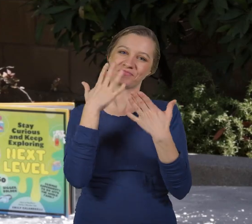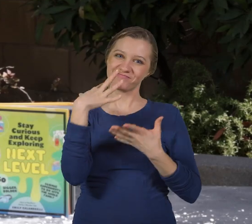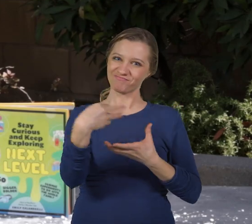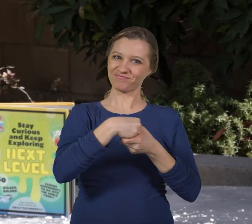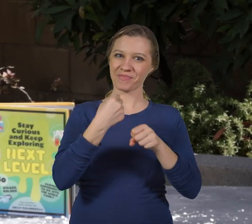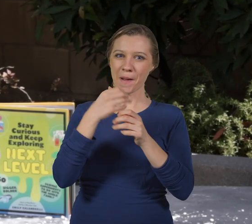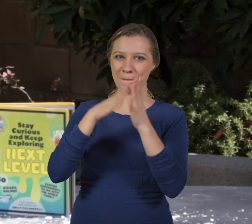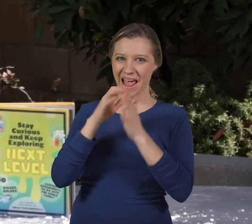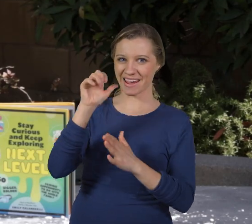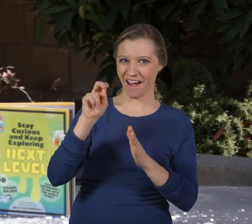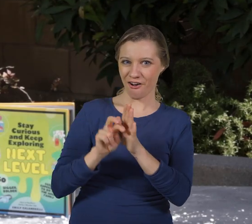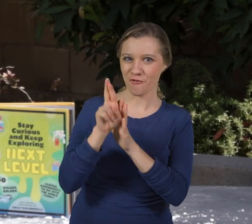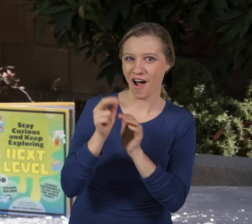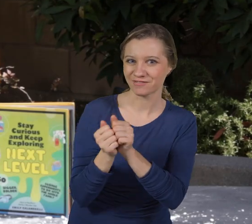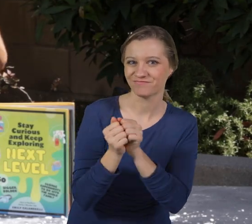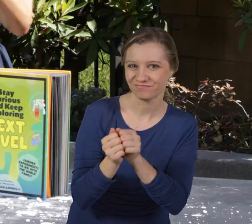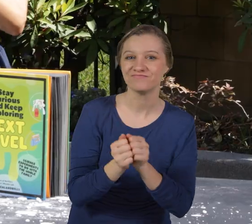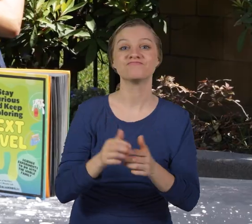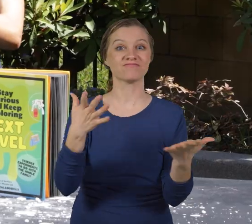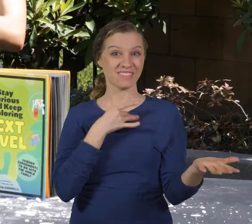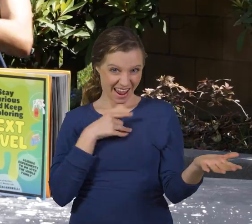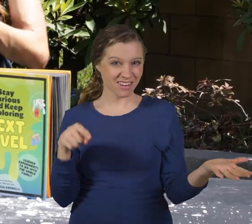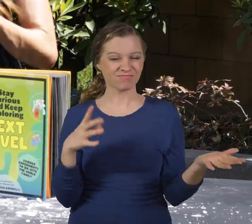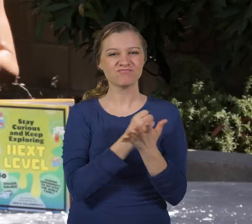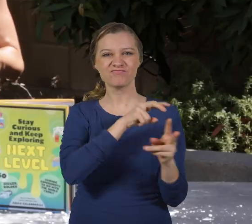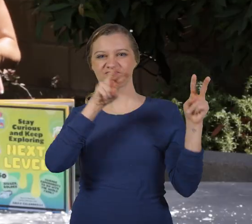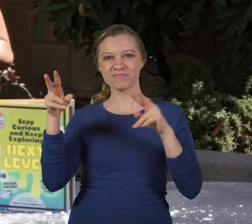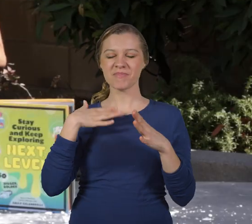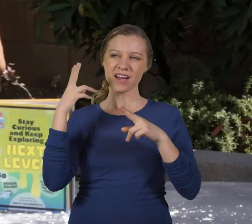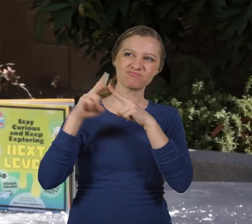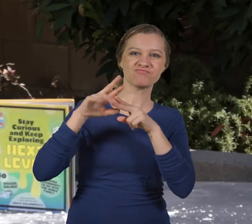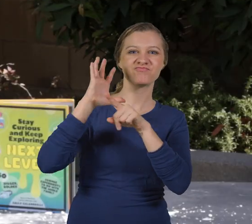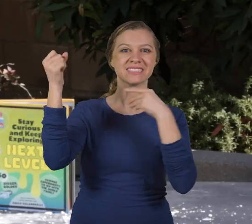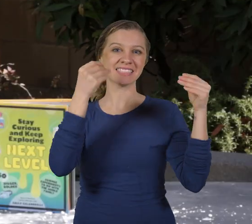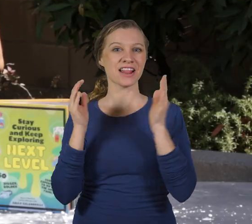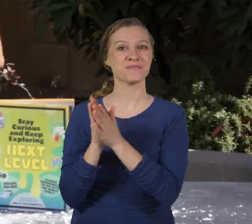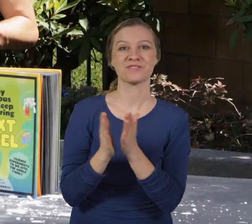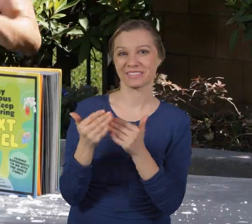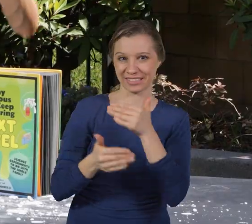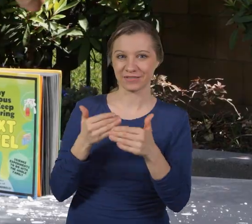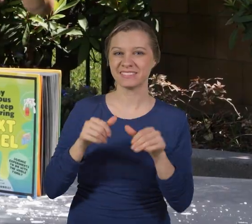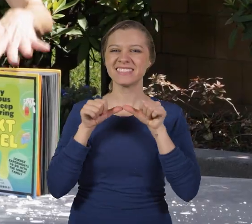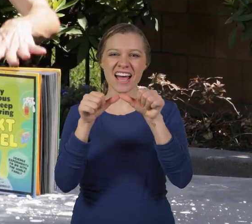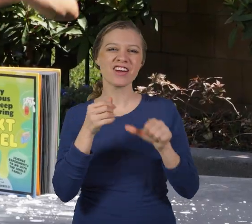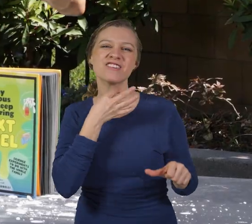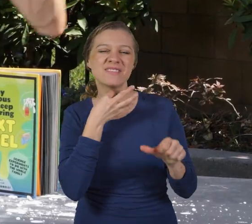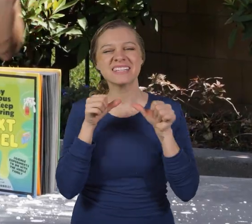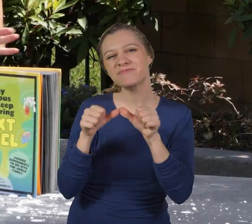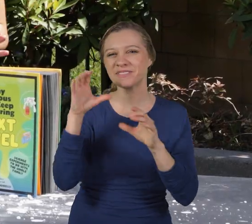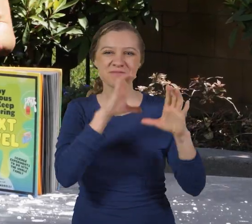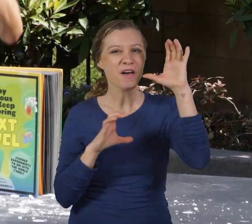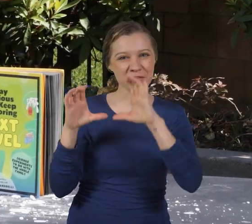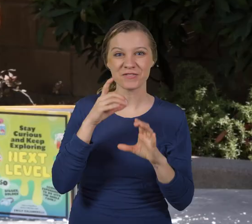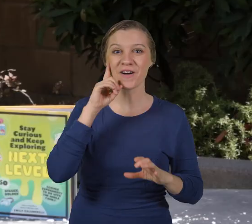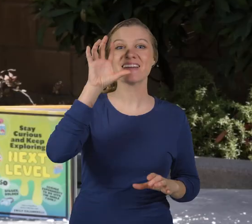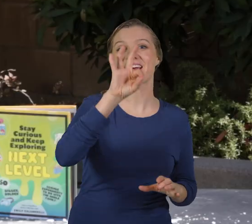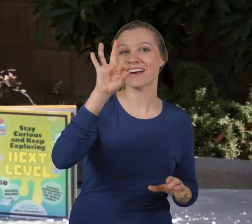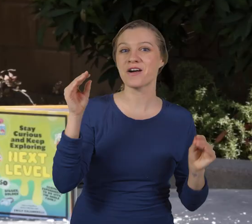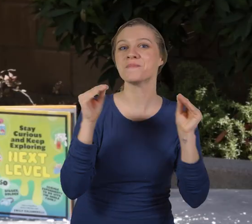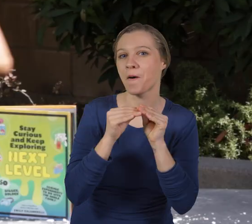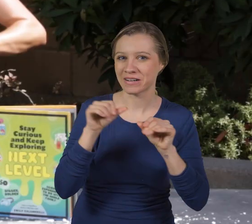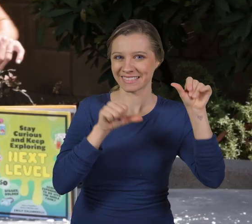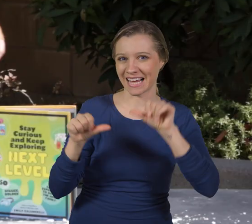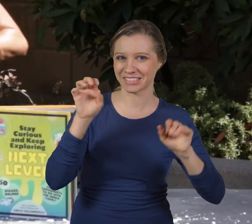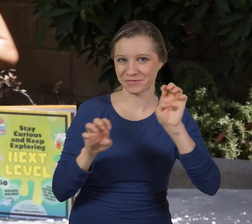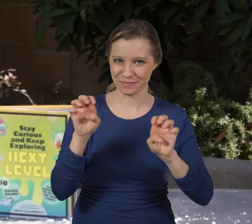Thank you for making a paint can rocket with me. If you like this one, be sure to check out my best-selling Stay Curious and Keep Exploring book series for